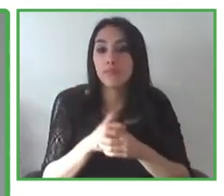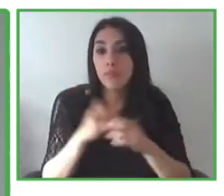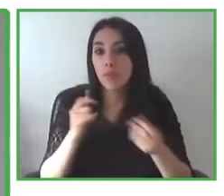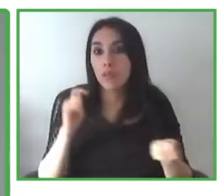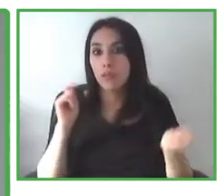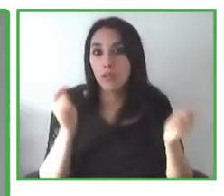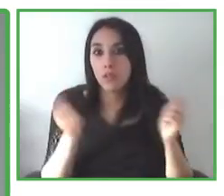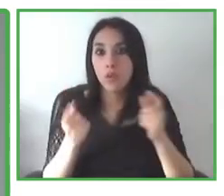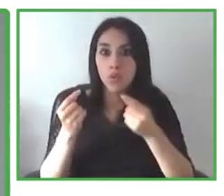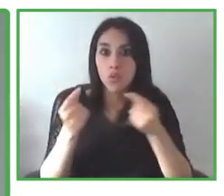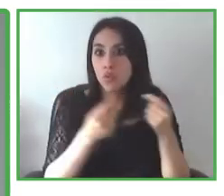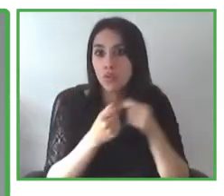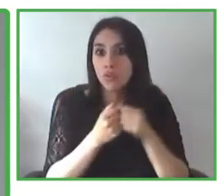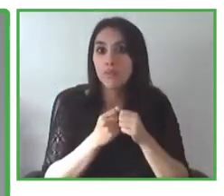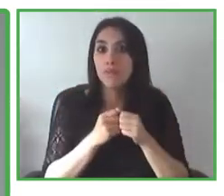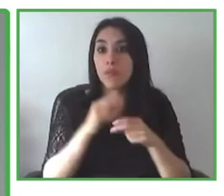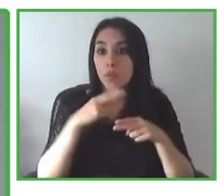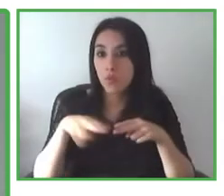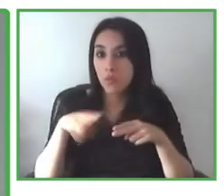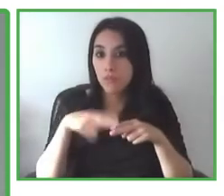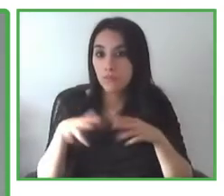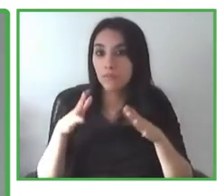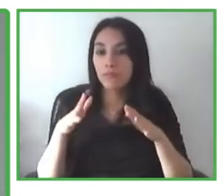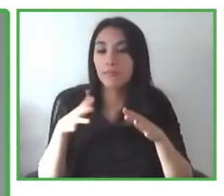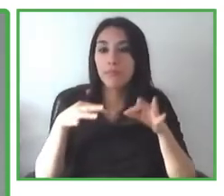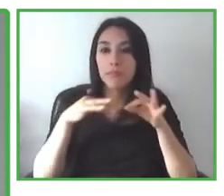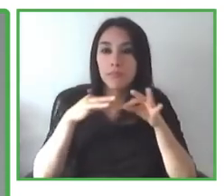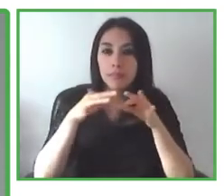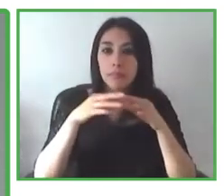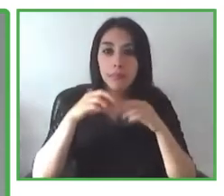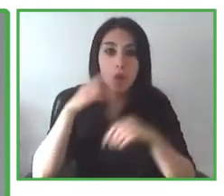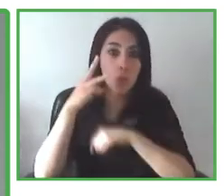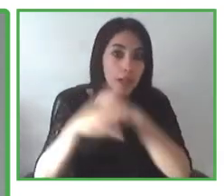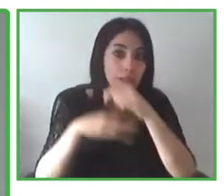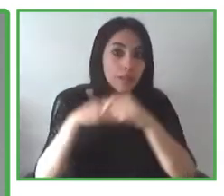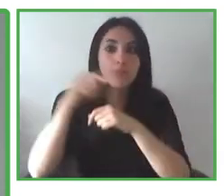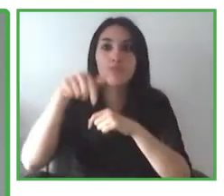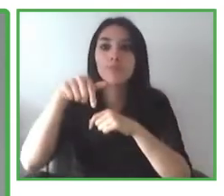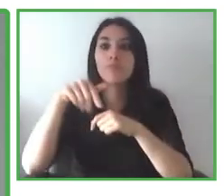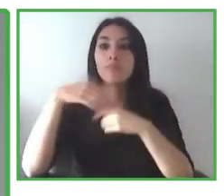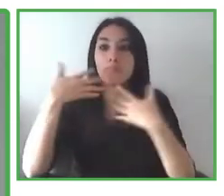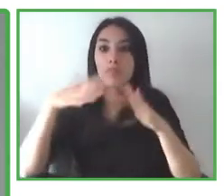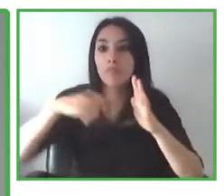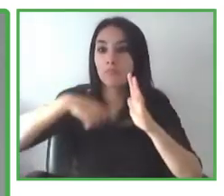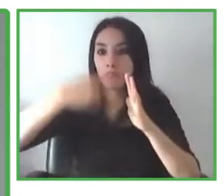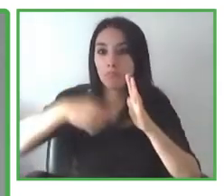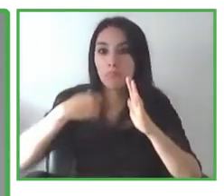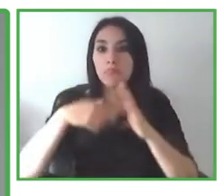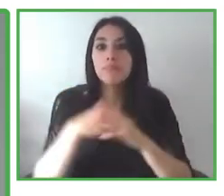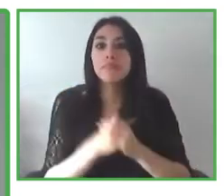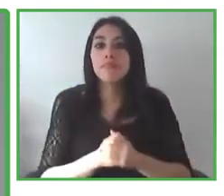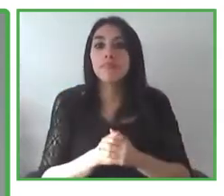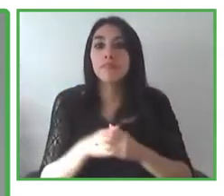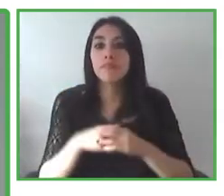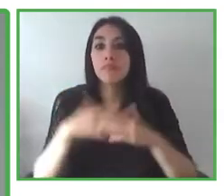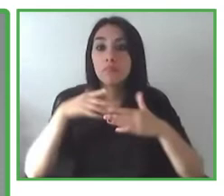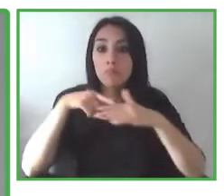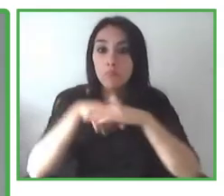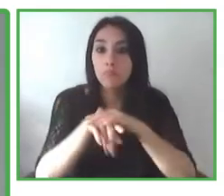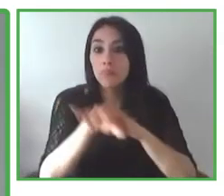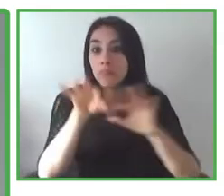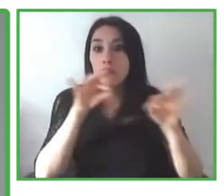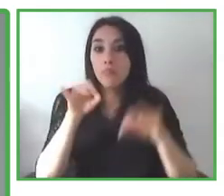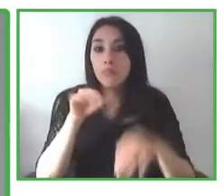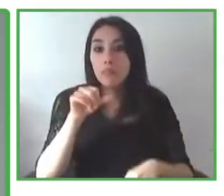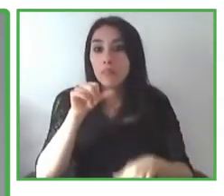includes some 6,000 people or more that have participated in one way or the other in the past years to the Zero